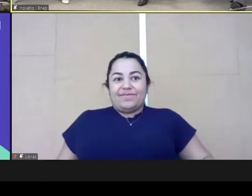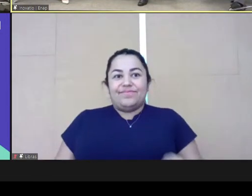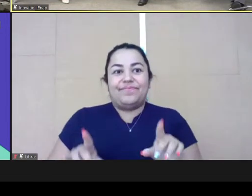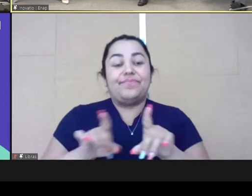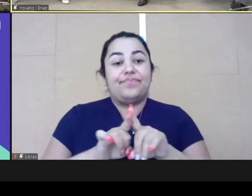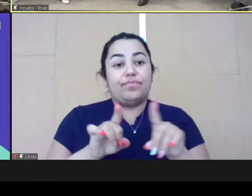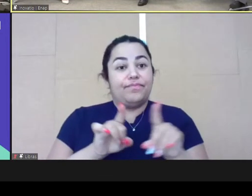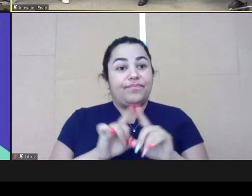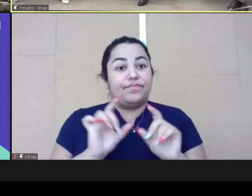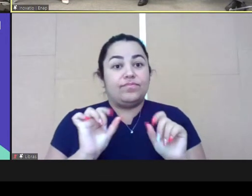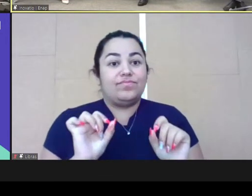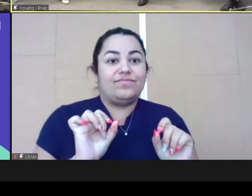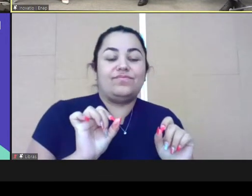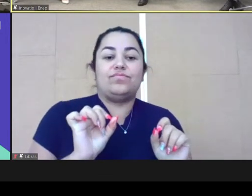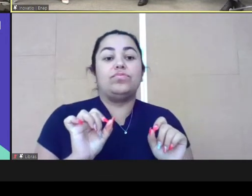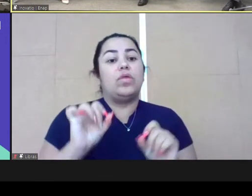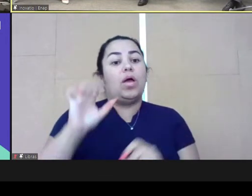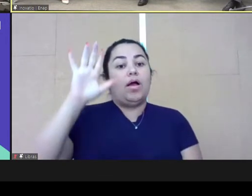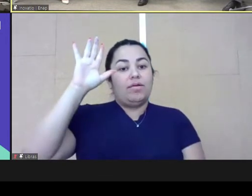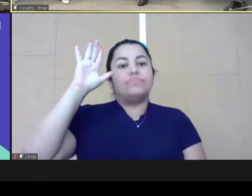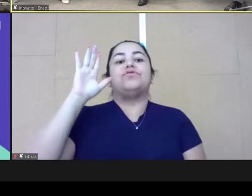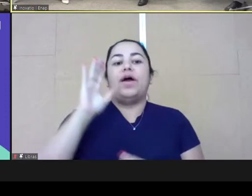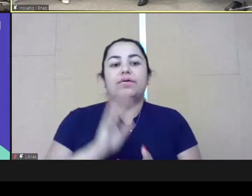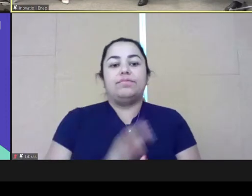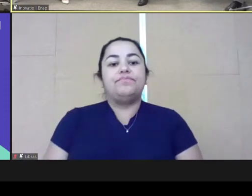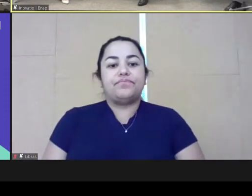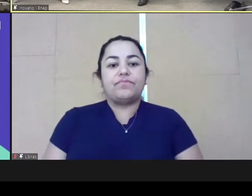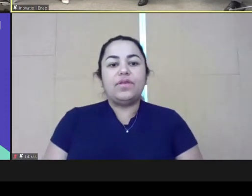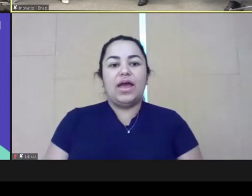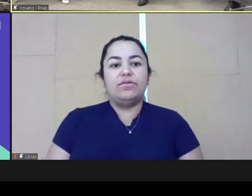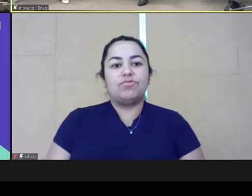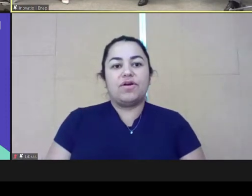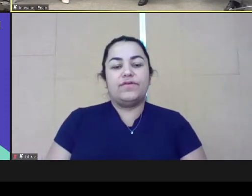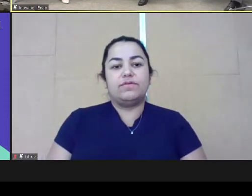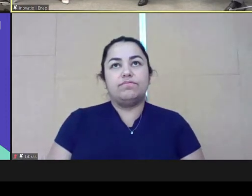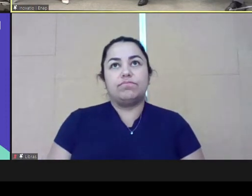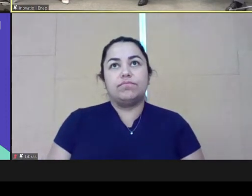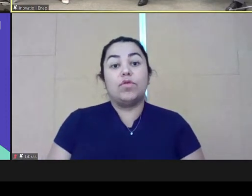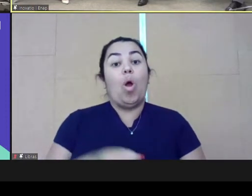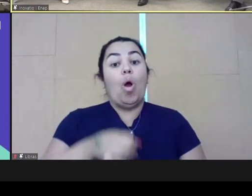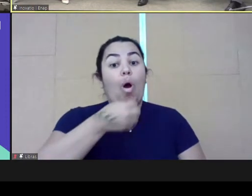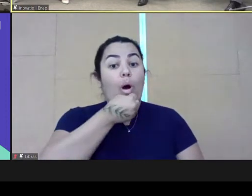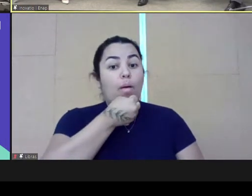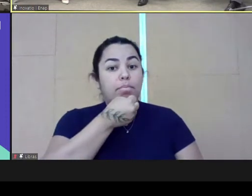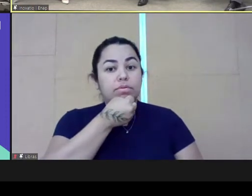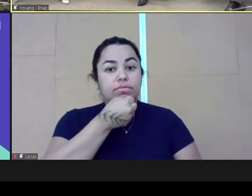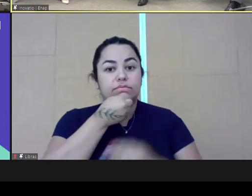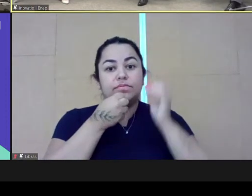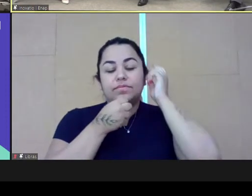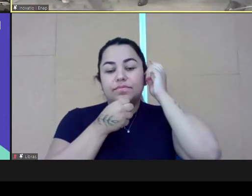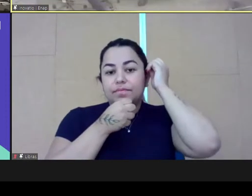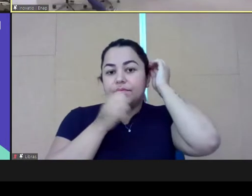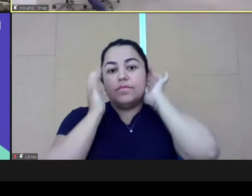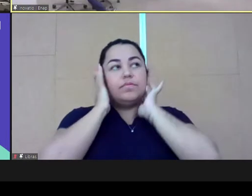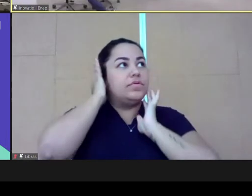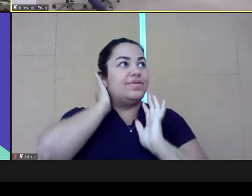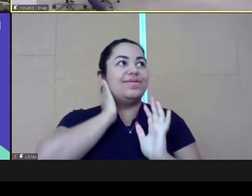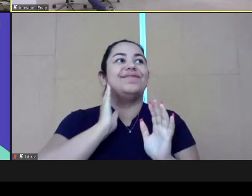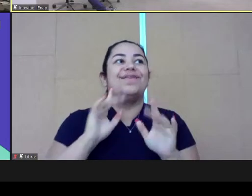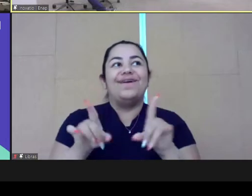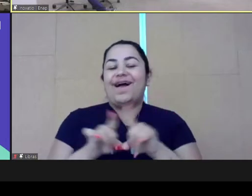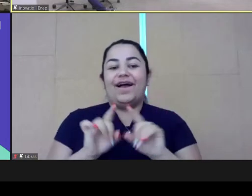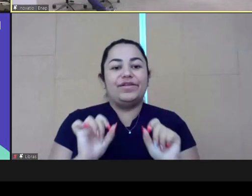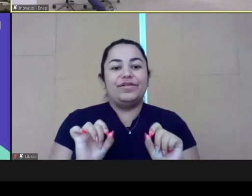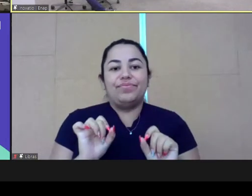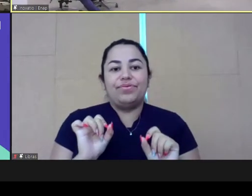I don't know if anybody here from the audience wants to ask any questions. You just raise your hands and I will give you the microphone. Oh, we have a